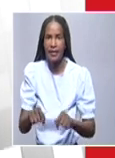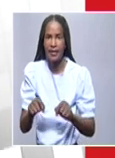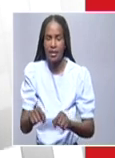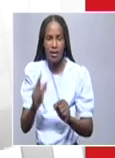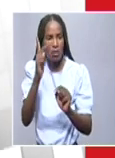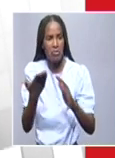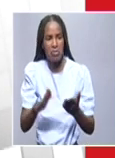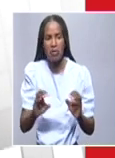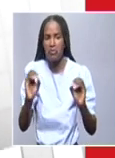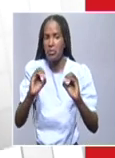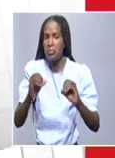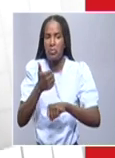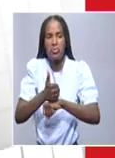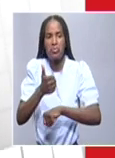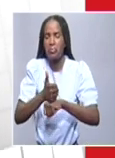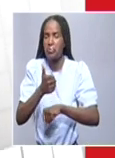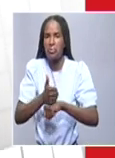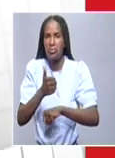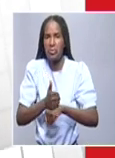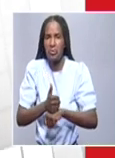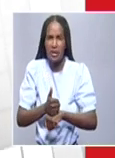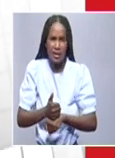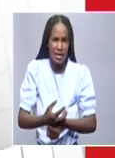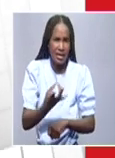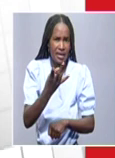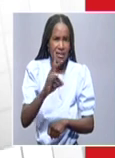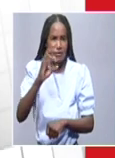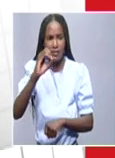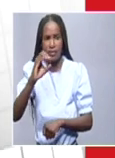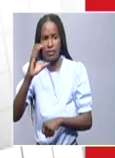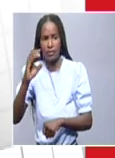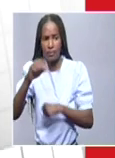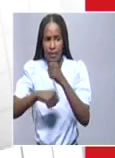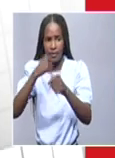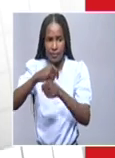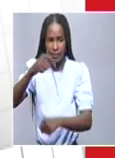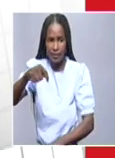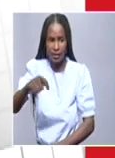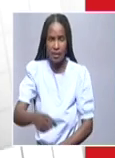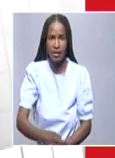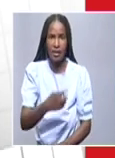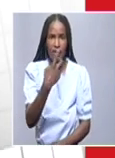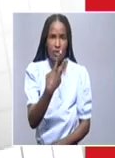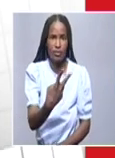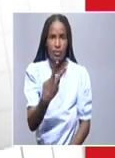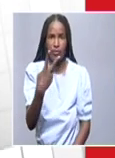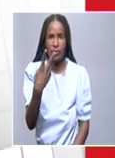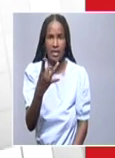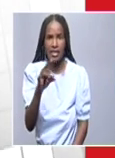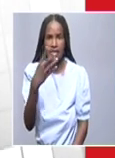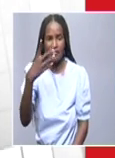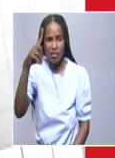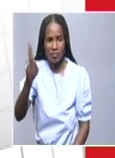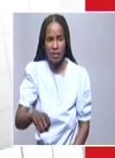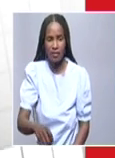any deaths. By the 7th of October 2021, a total of 284